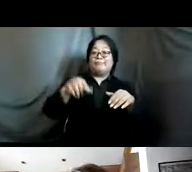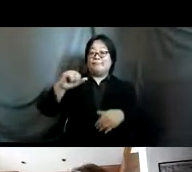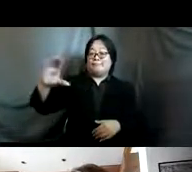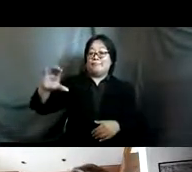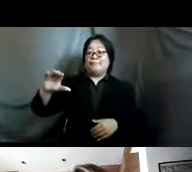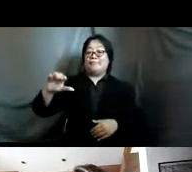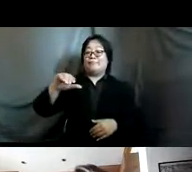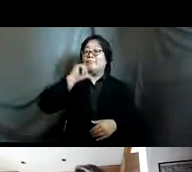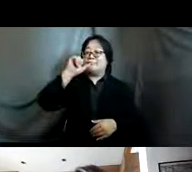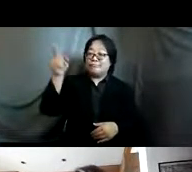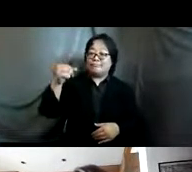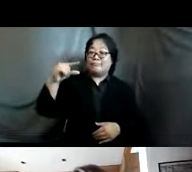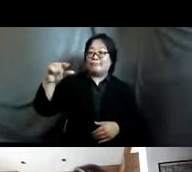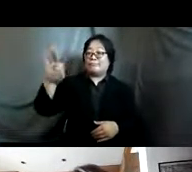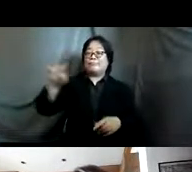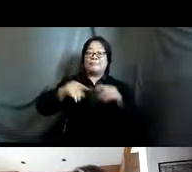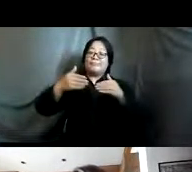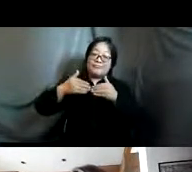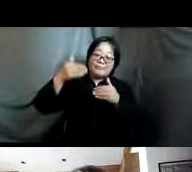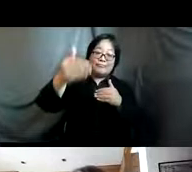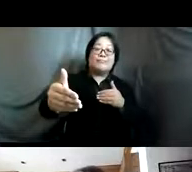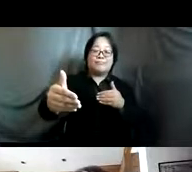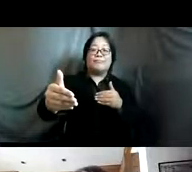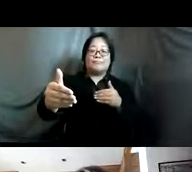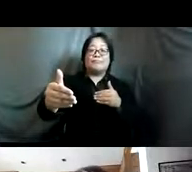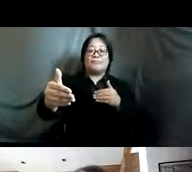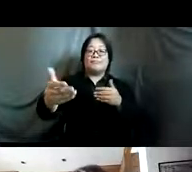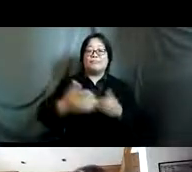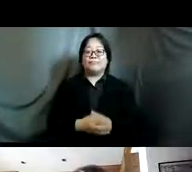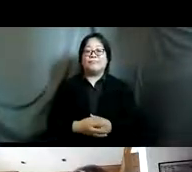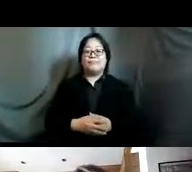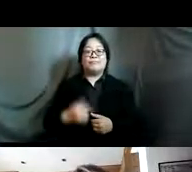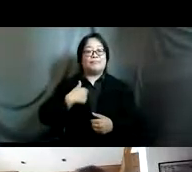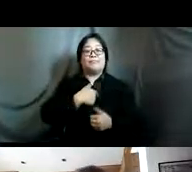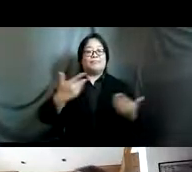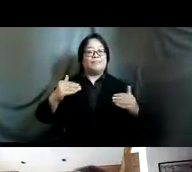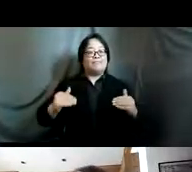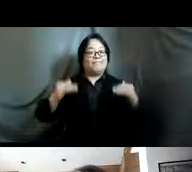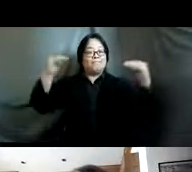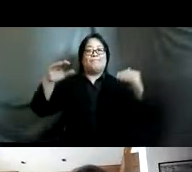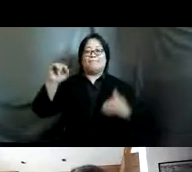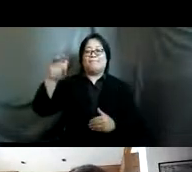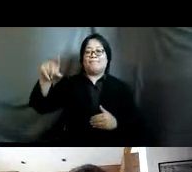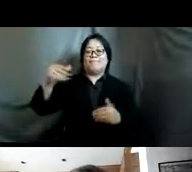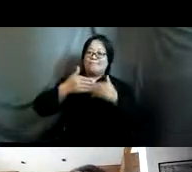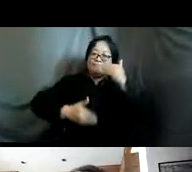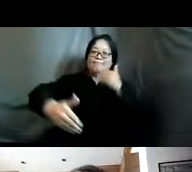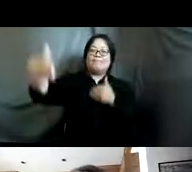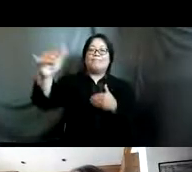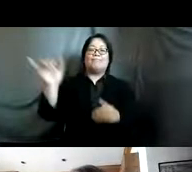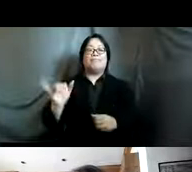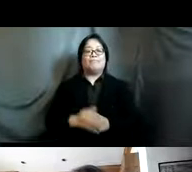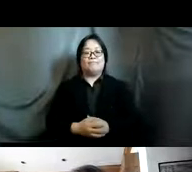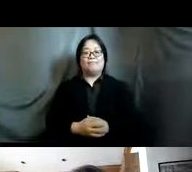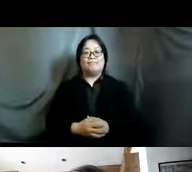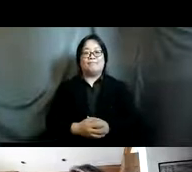forum but moving forward between over the people over and above the sdgs and beyond and with that i end